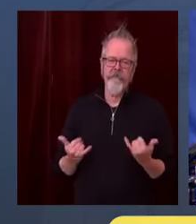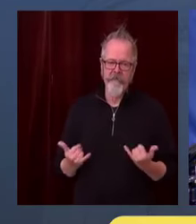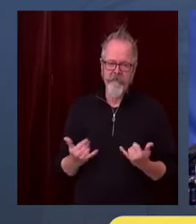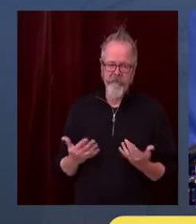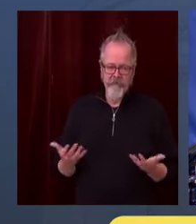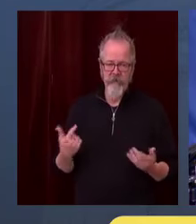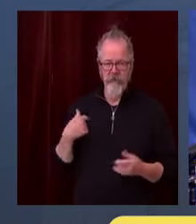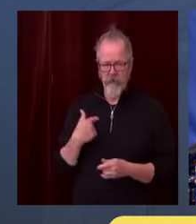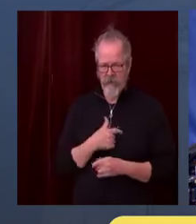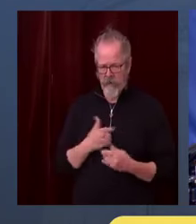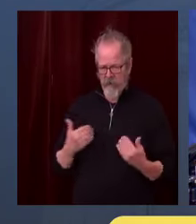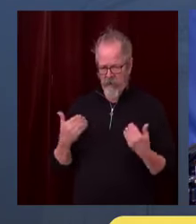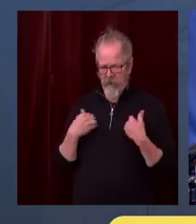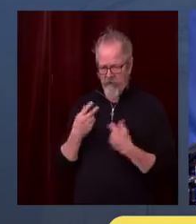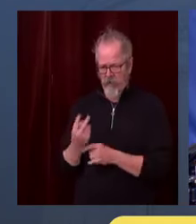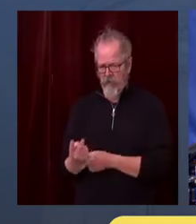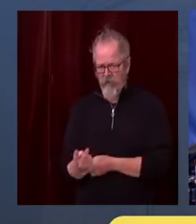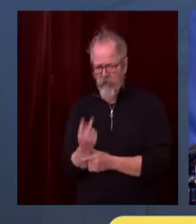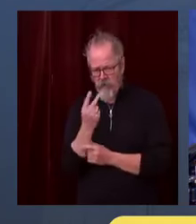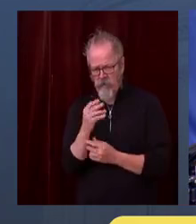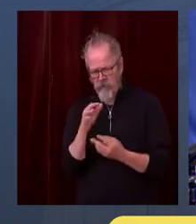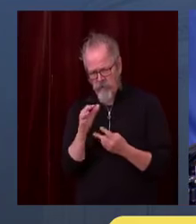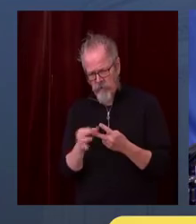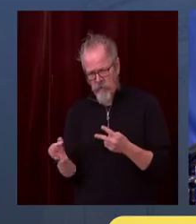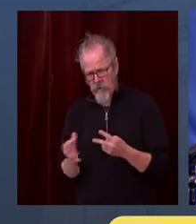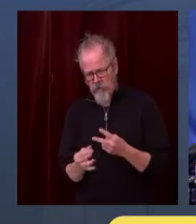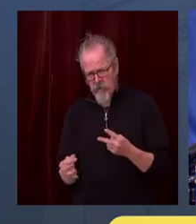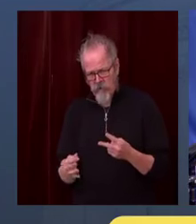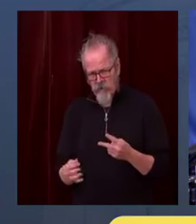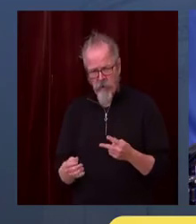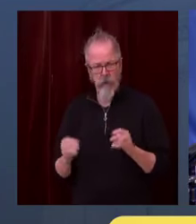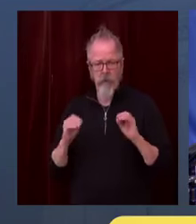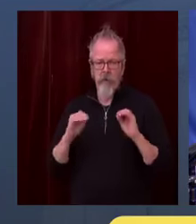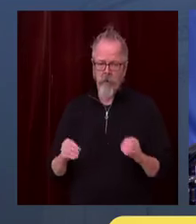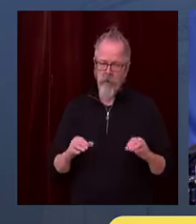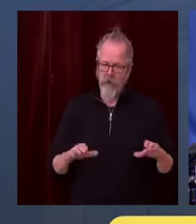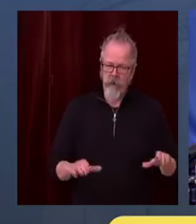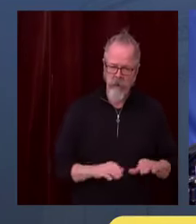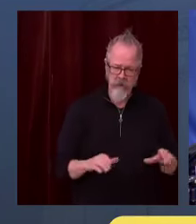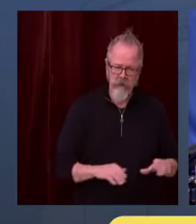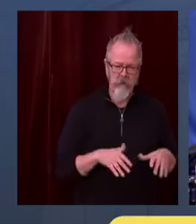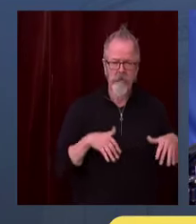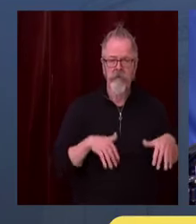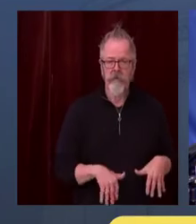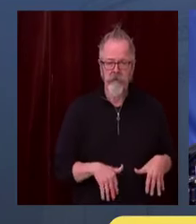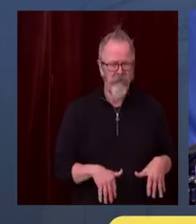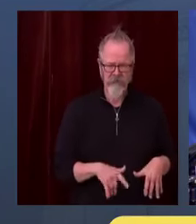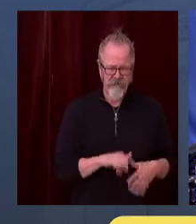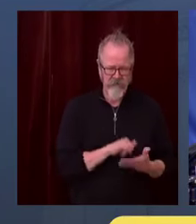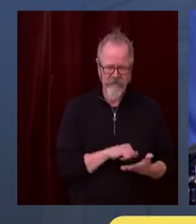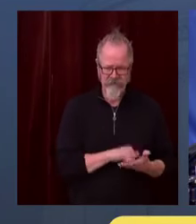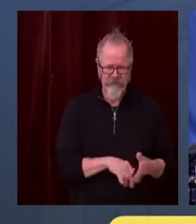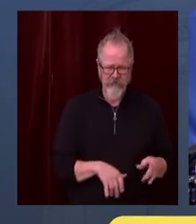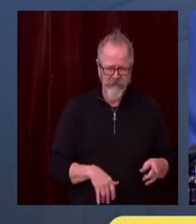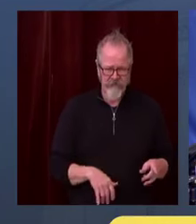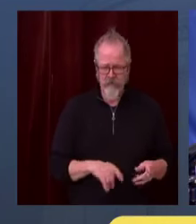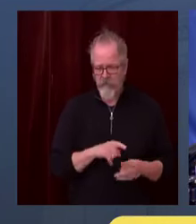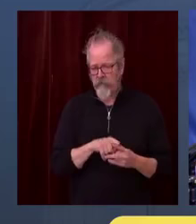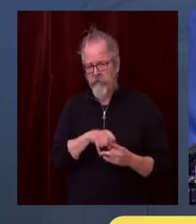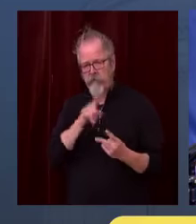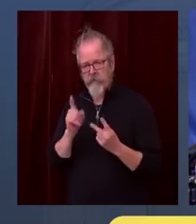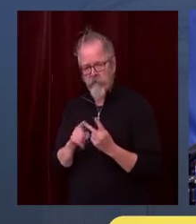was not an option. So we didn't seriously consider that. The other was to do what we did in March that did address